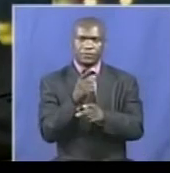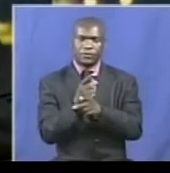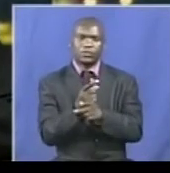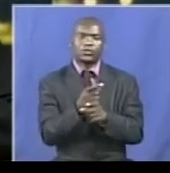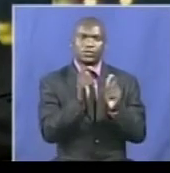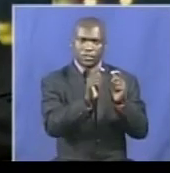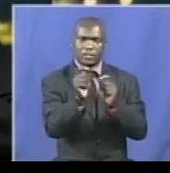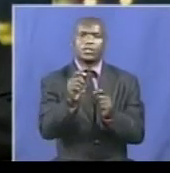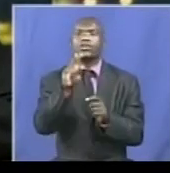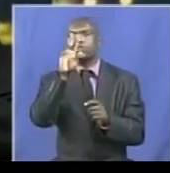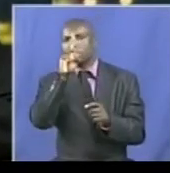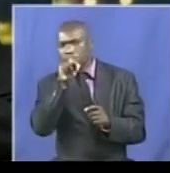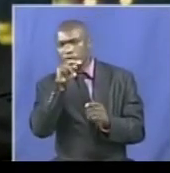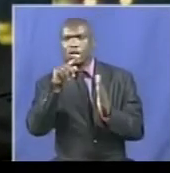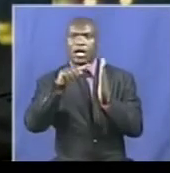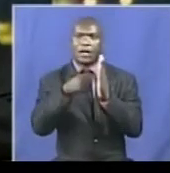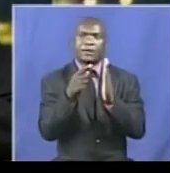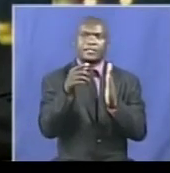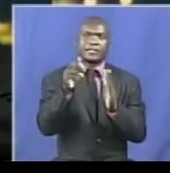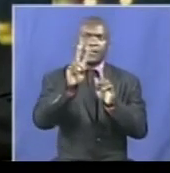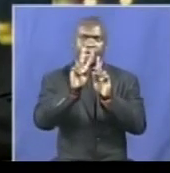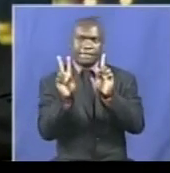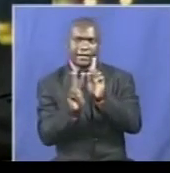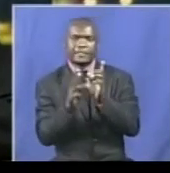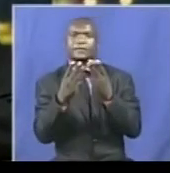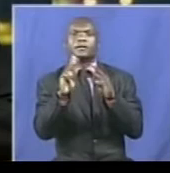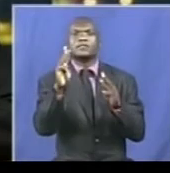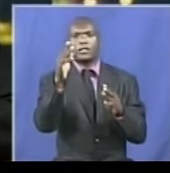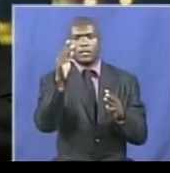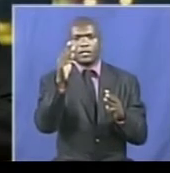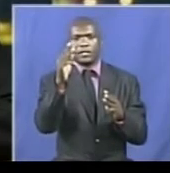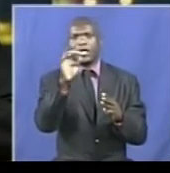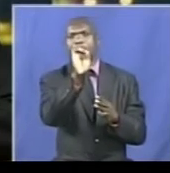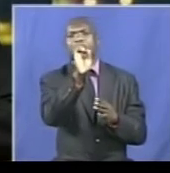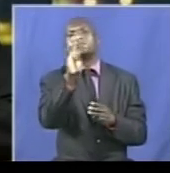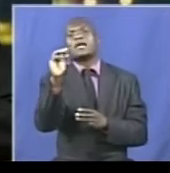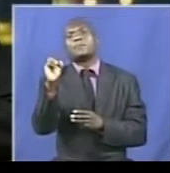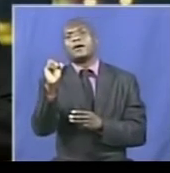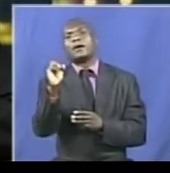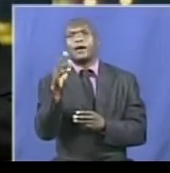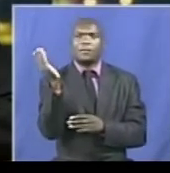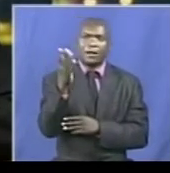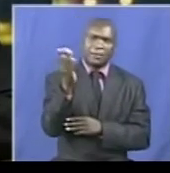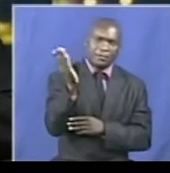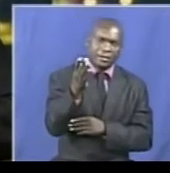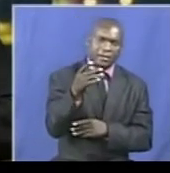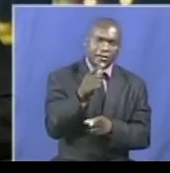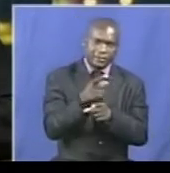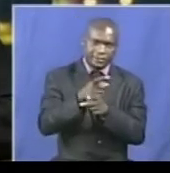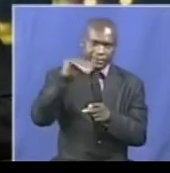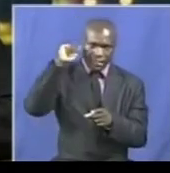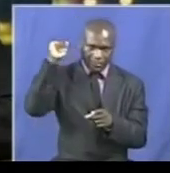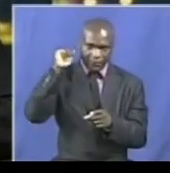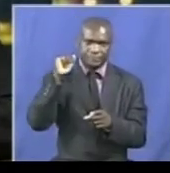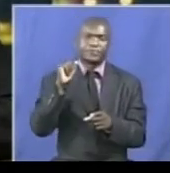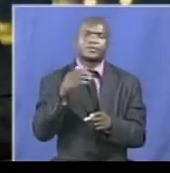The newly appointed Vice President of the ZANU-PF Party, Comrade Emerson Munangagwa, delivering a report on ZANU-PF's readiness